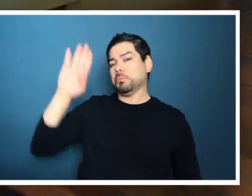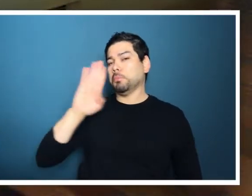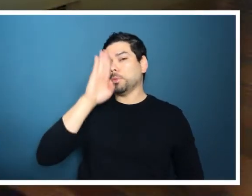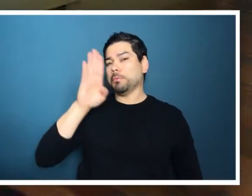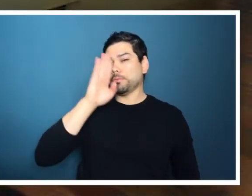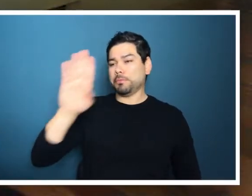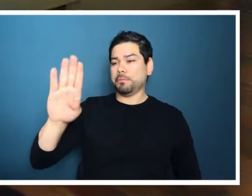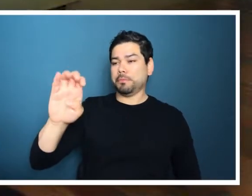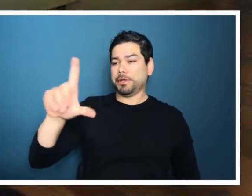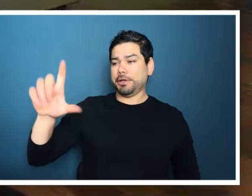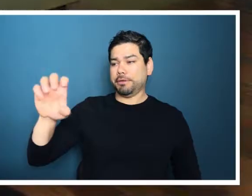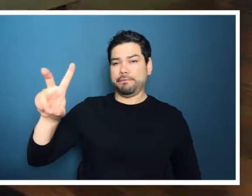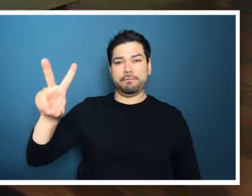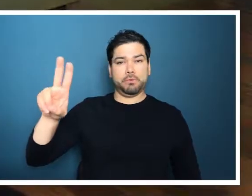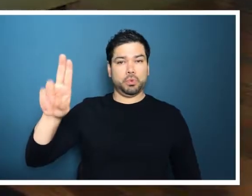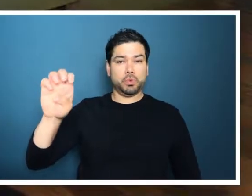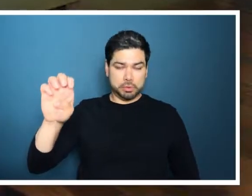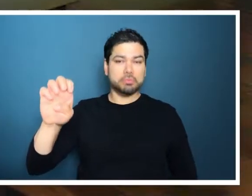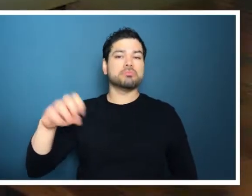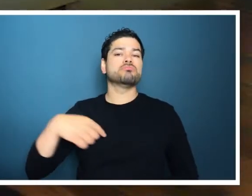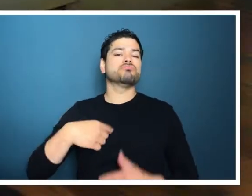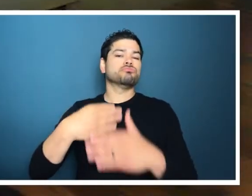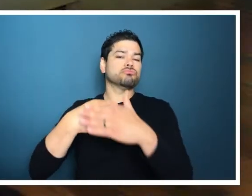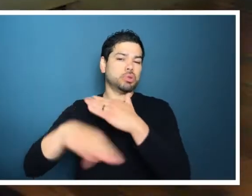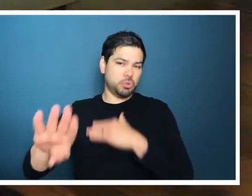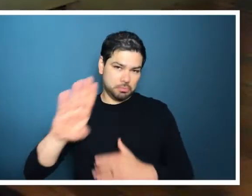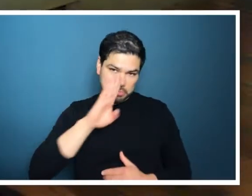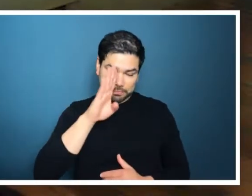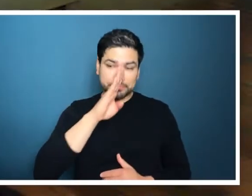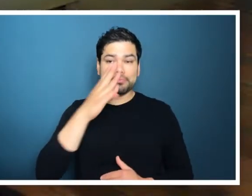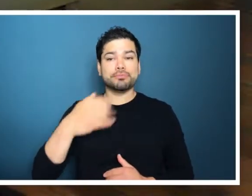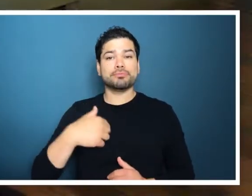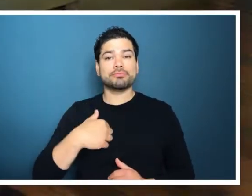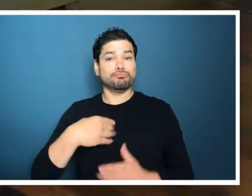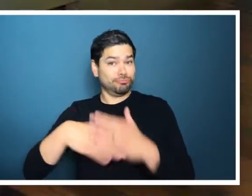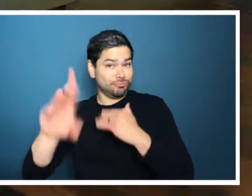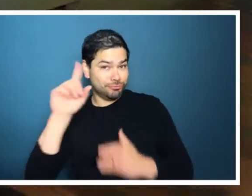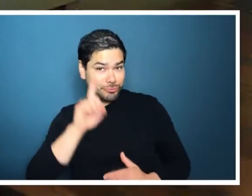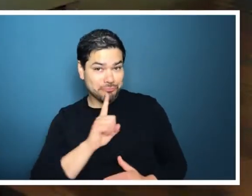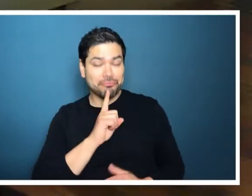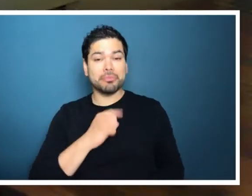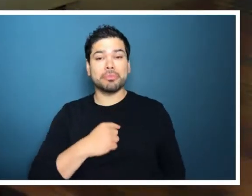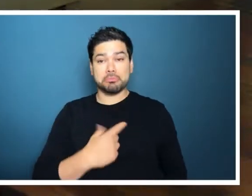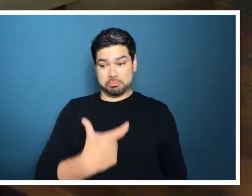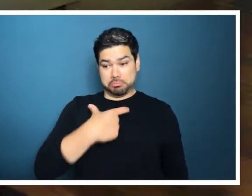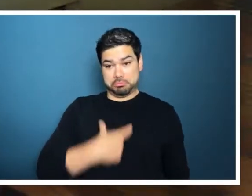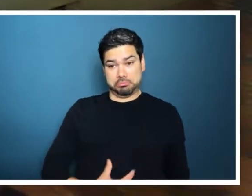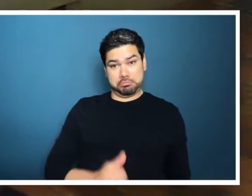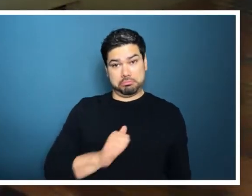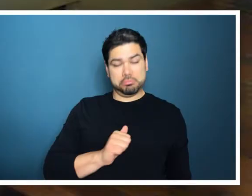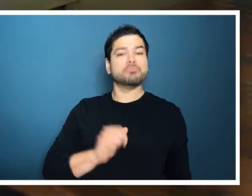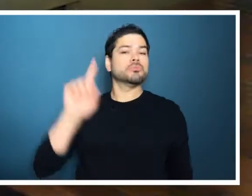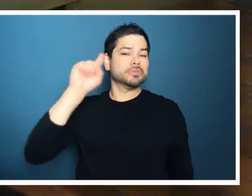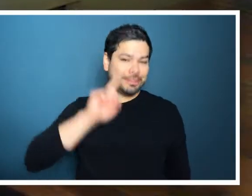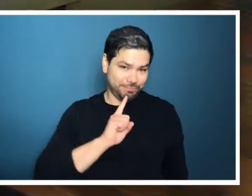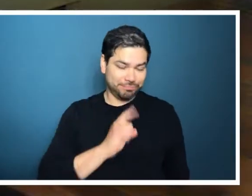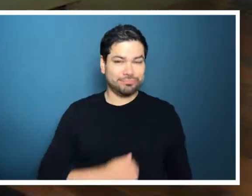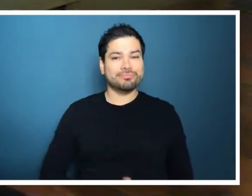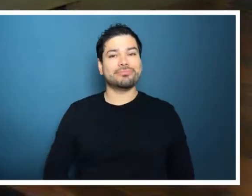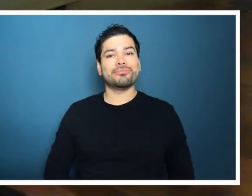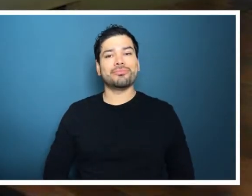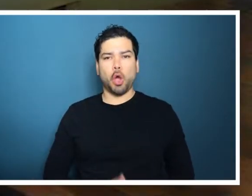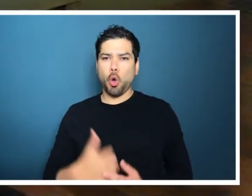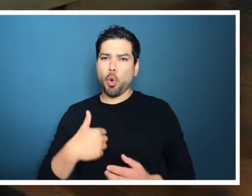but really I'm from Bellevue. Bellevue, was born here in Bellevue, and I was born there. And I consider my